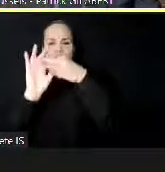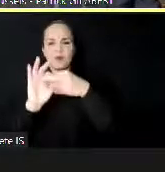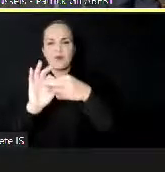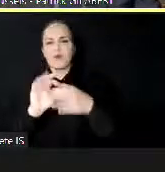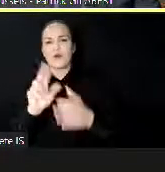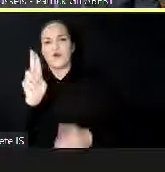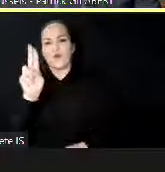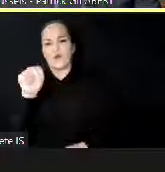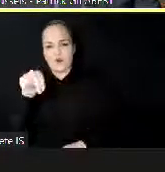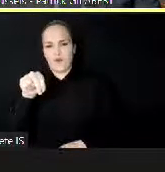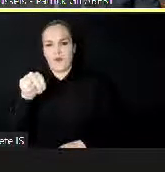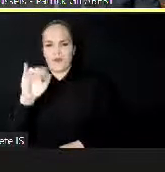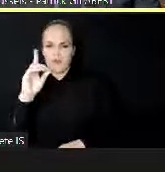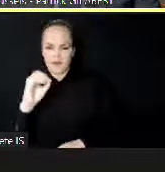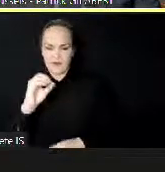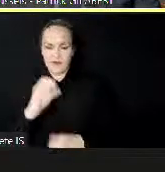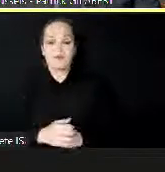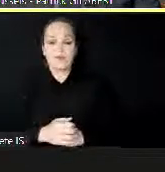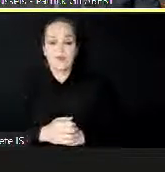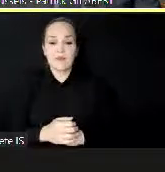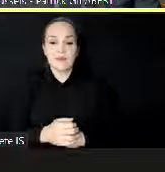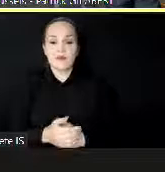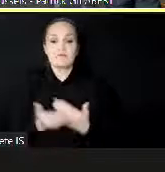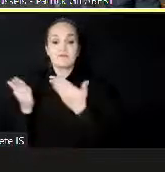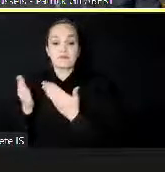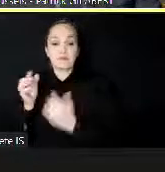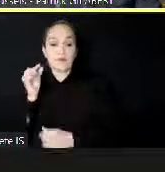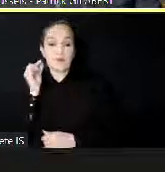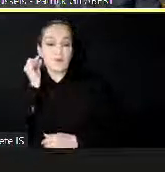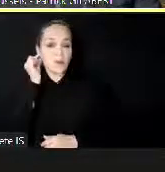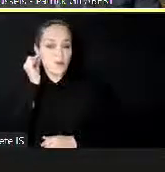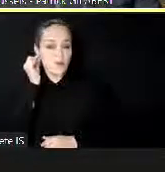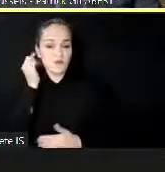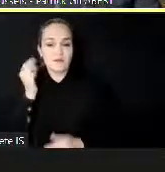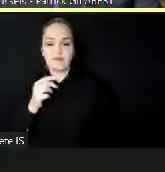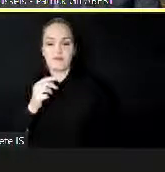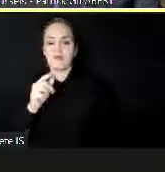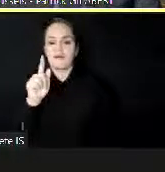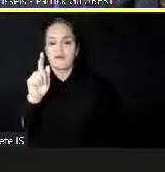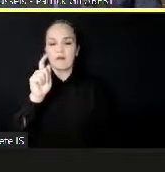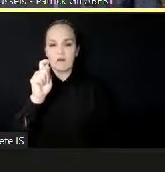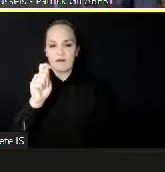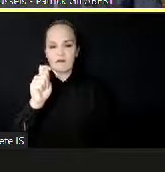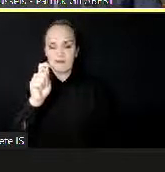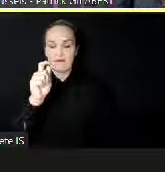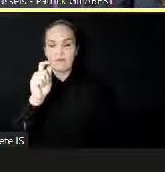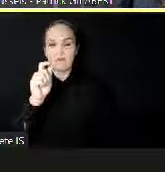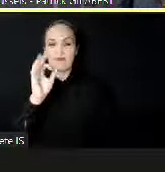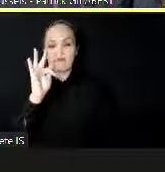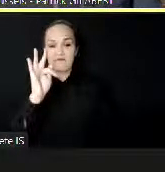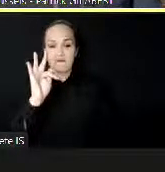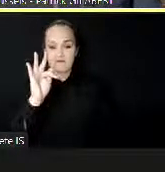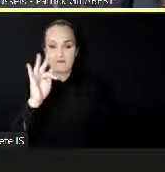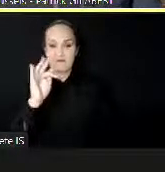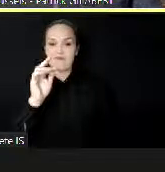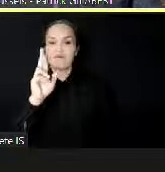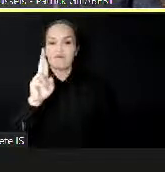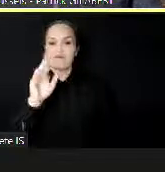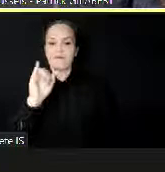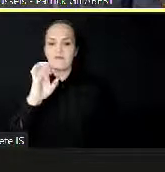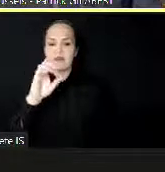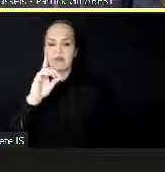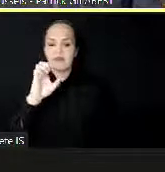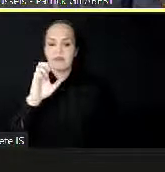Federal Ministry for Economic Cooperation and Development. But I would like to start to call Mio